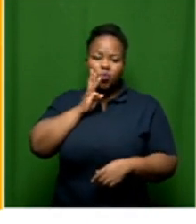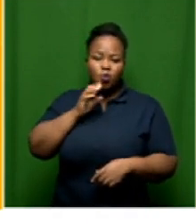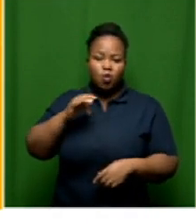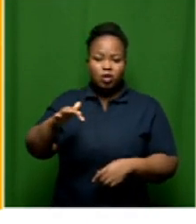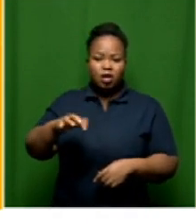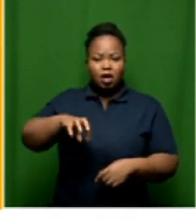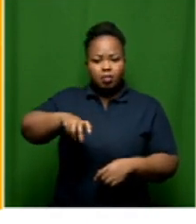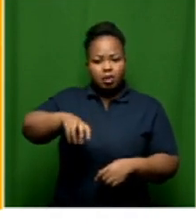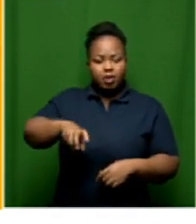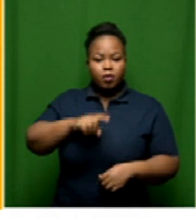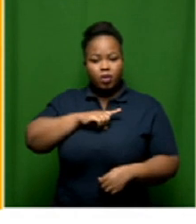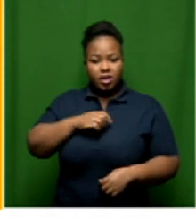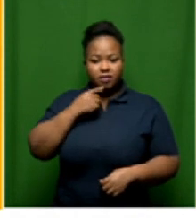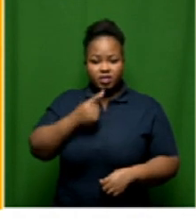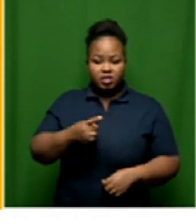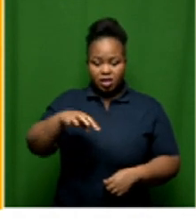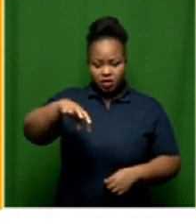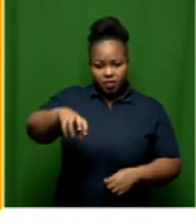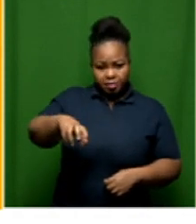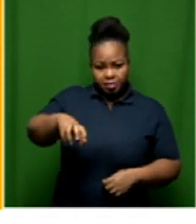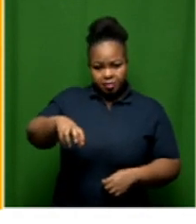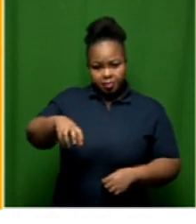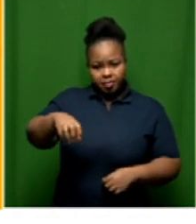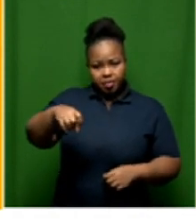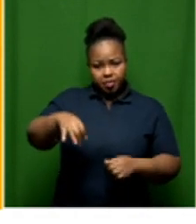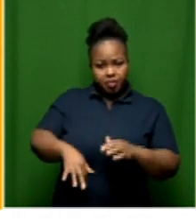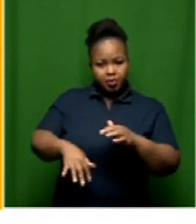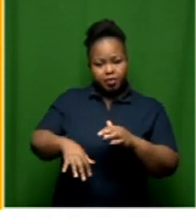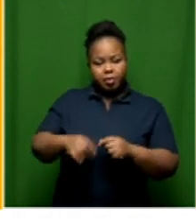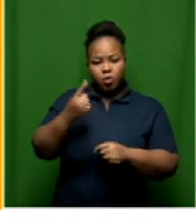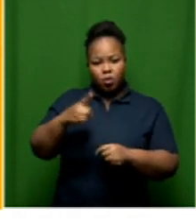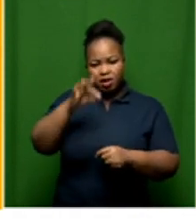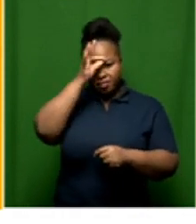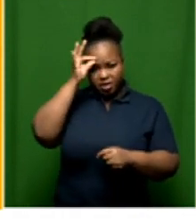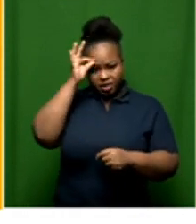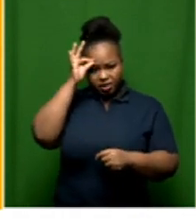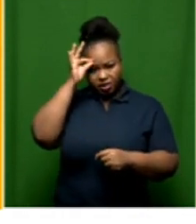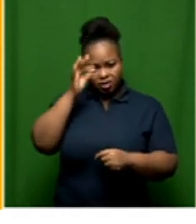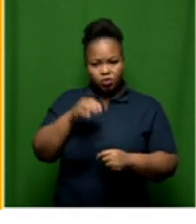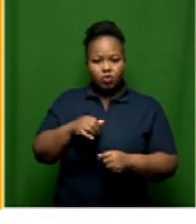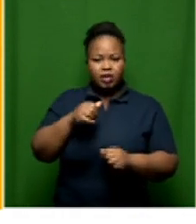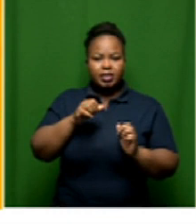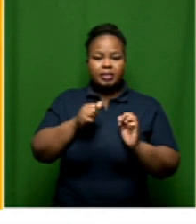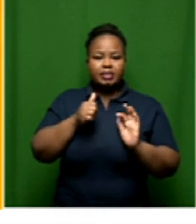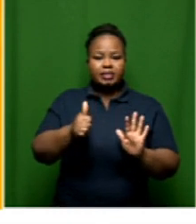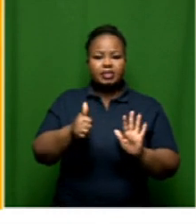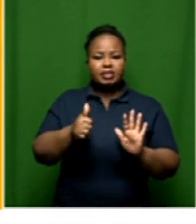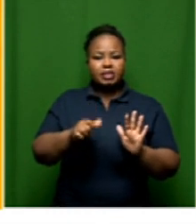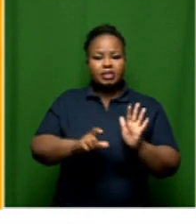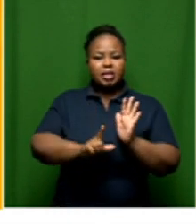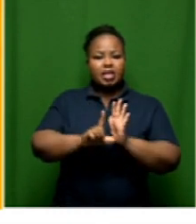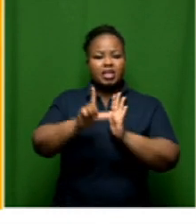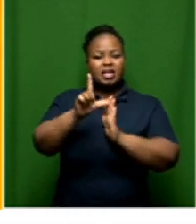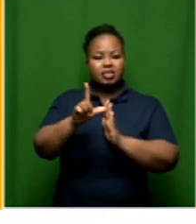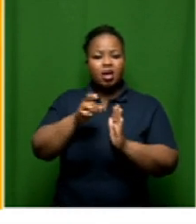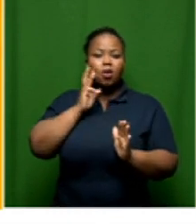say by opening up a tap and running water for a minute, there's a six liter of water that is